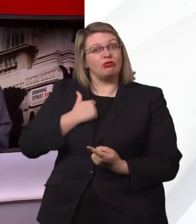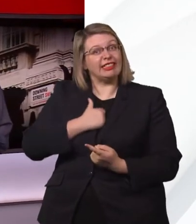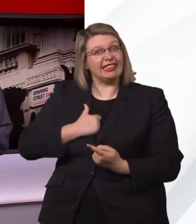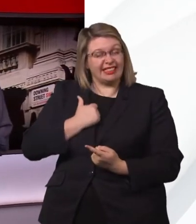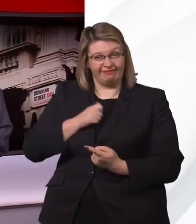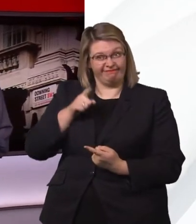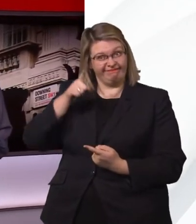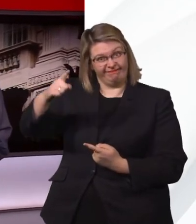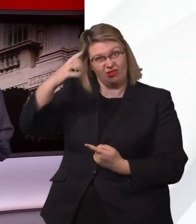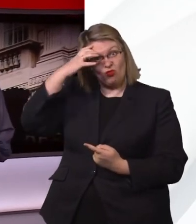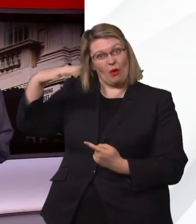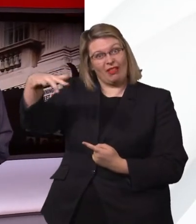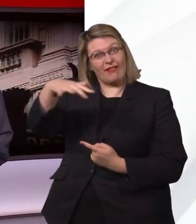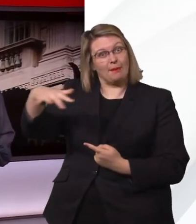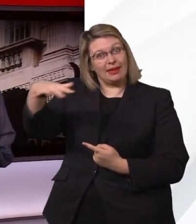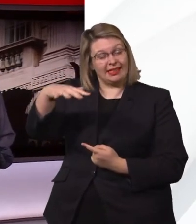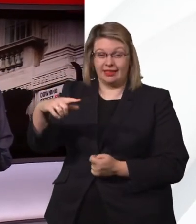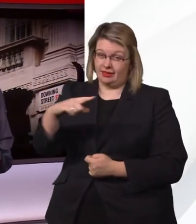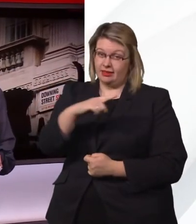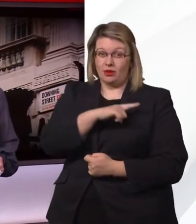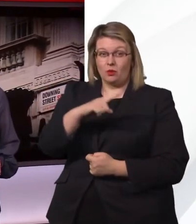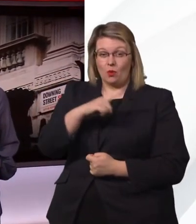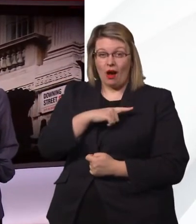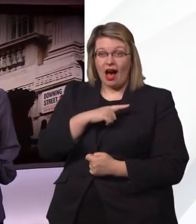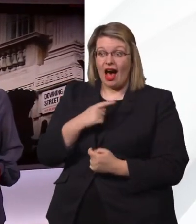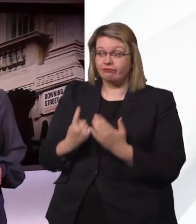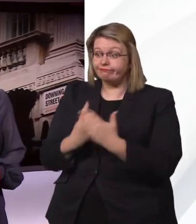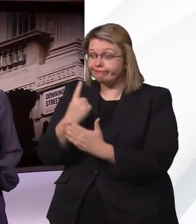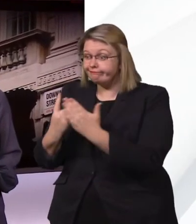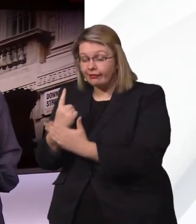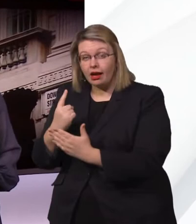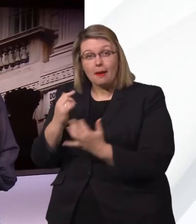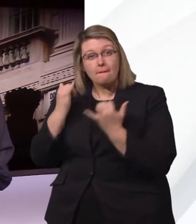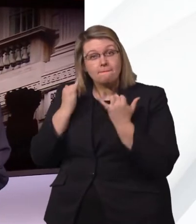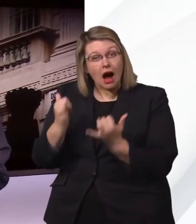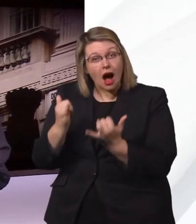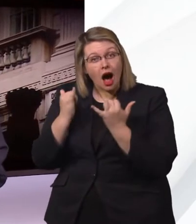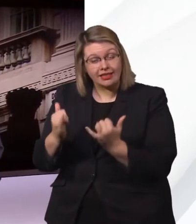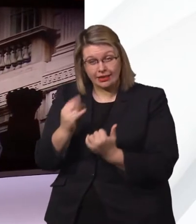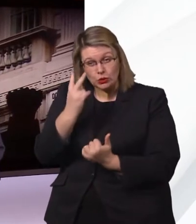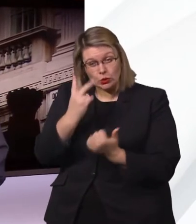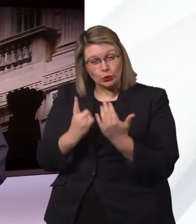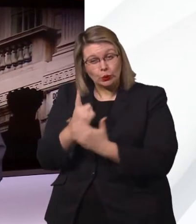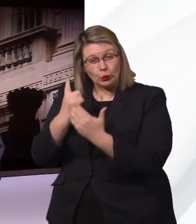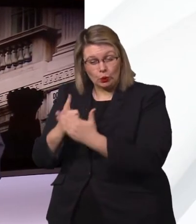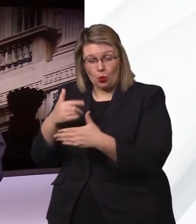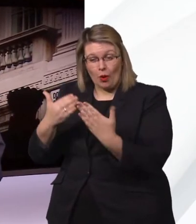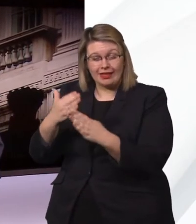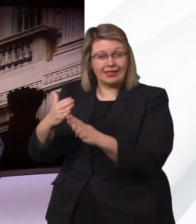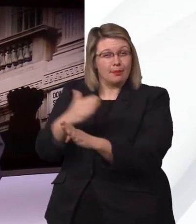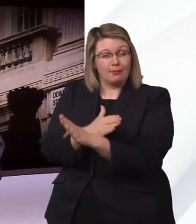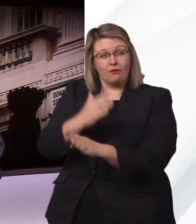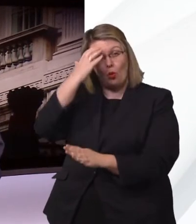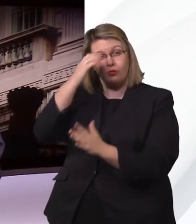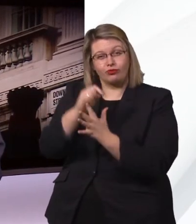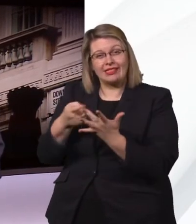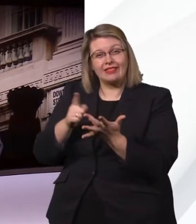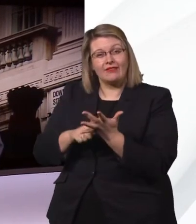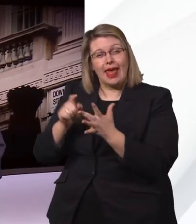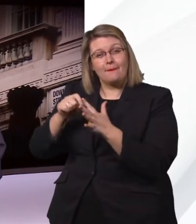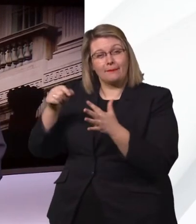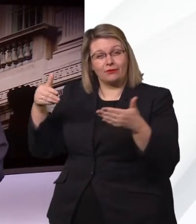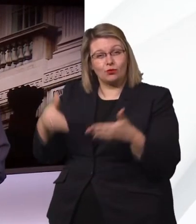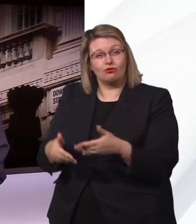revelations that two parties were held at number 10 the night before the Duke of Edinburgh's funeral. A spokesman for Boris Johnson